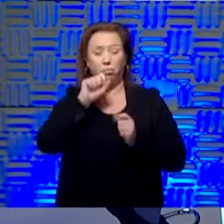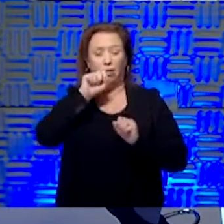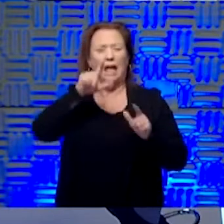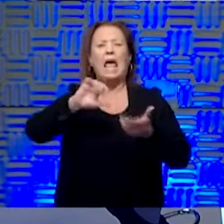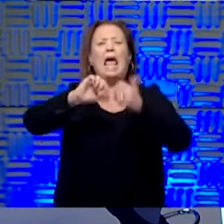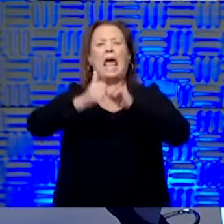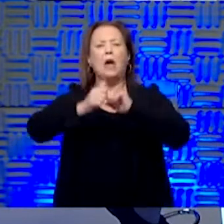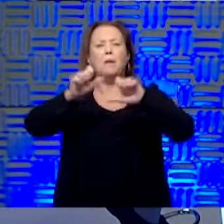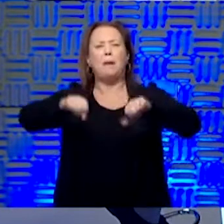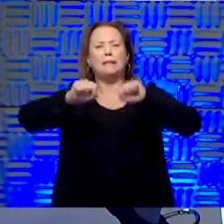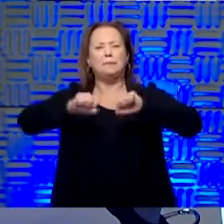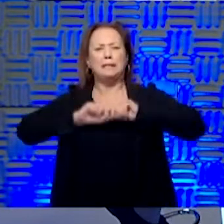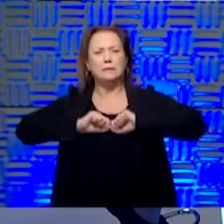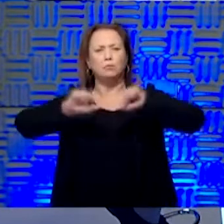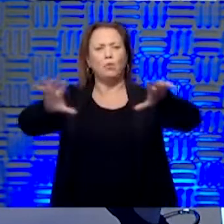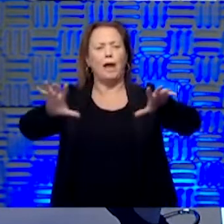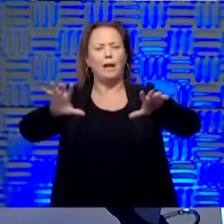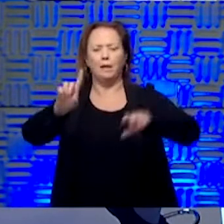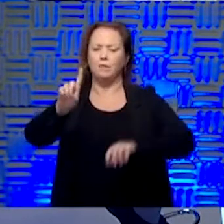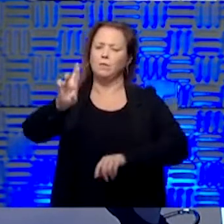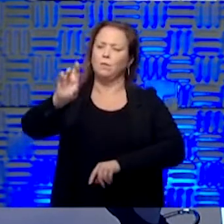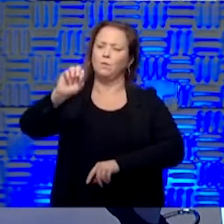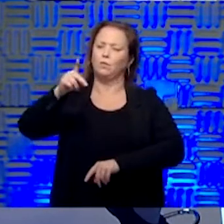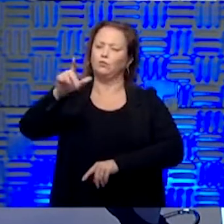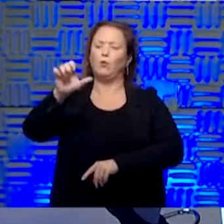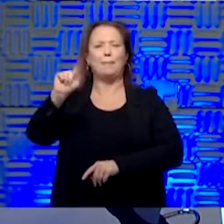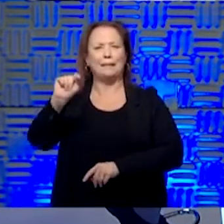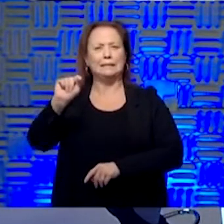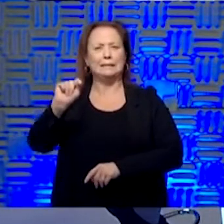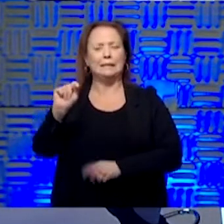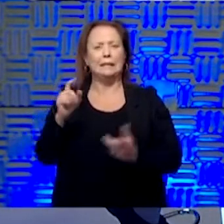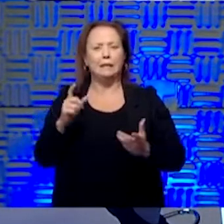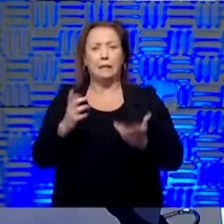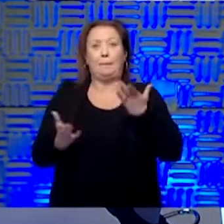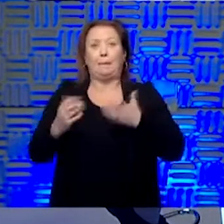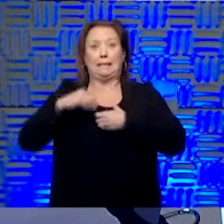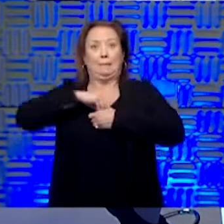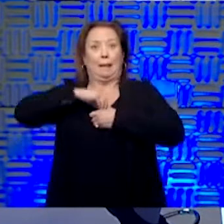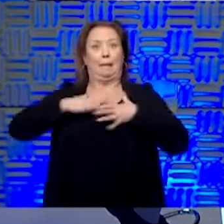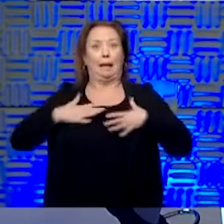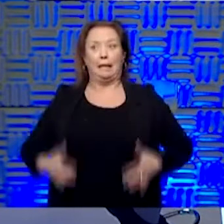potentially spreading anything that I may or may not be carrying?